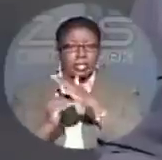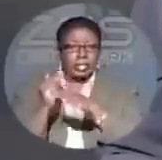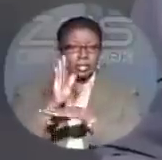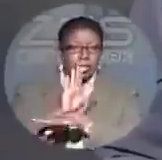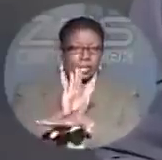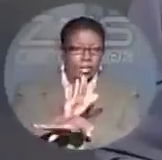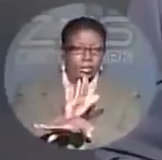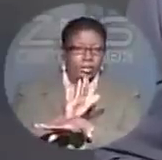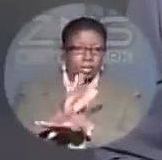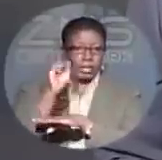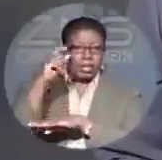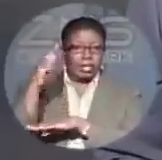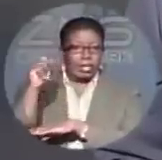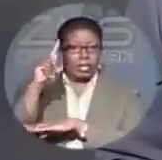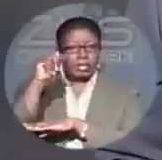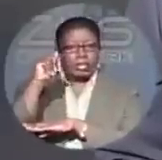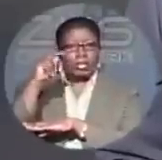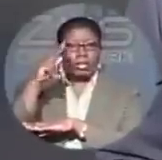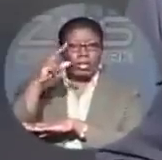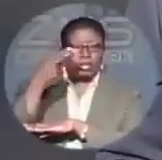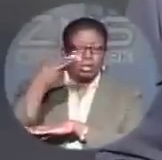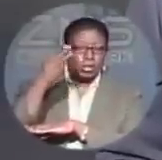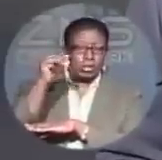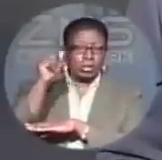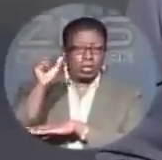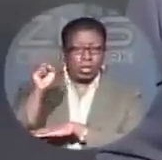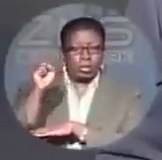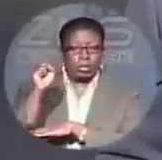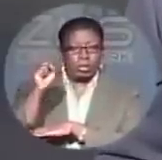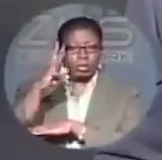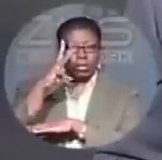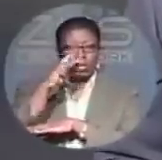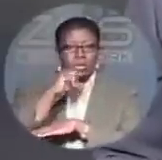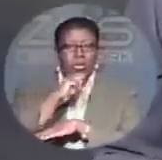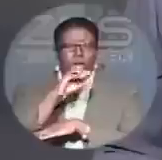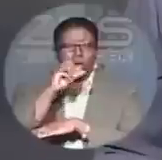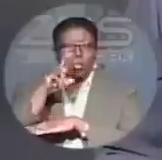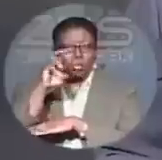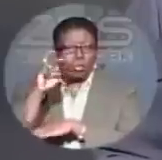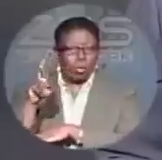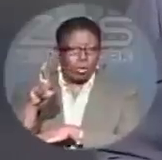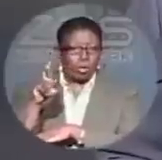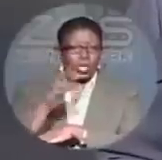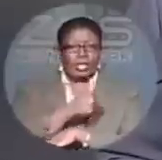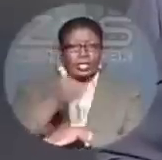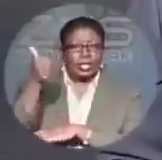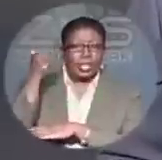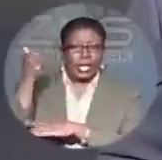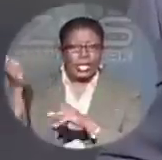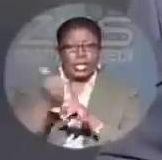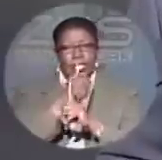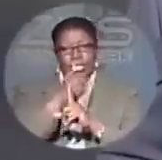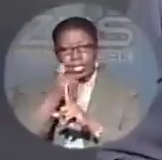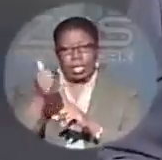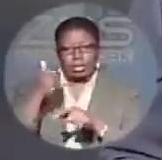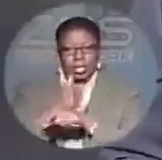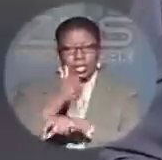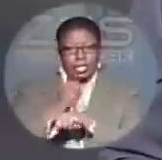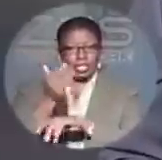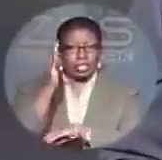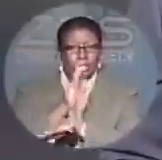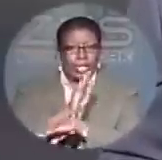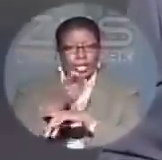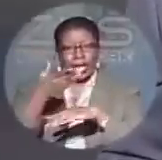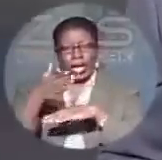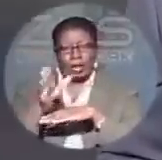St. Thomas More MP Frank Smith is denying an assault allegation tonight. Prime Minister Hubert Ingram made the charge today after